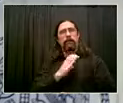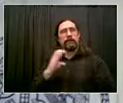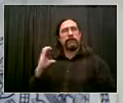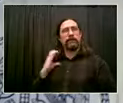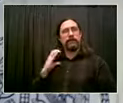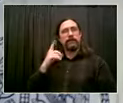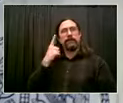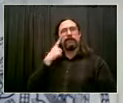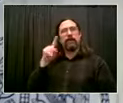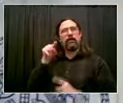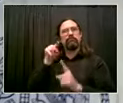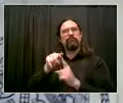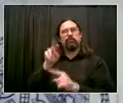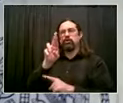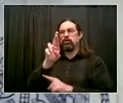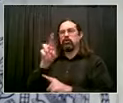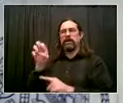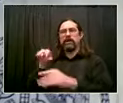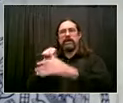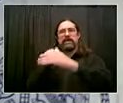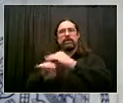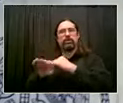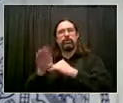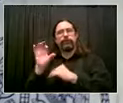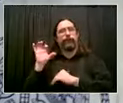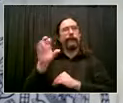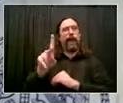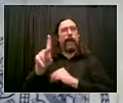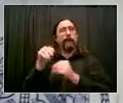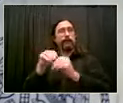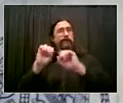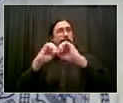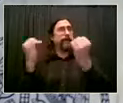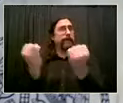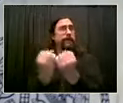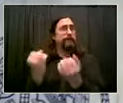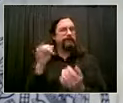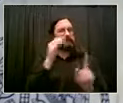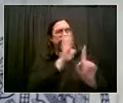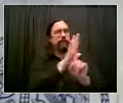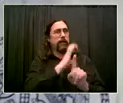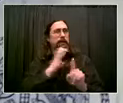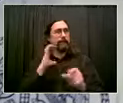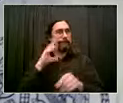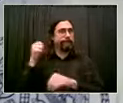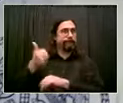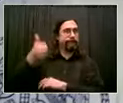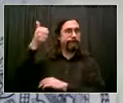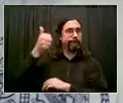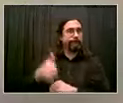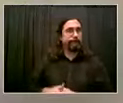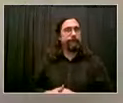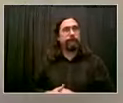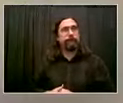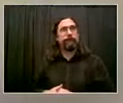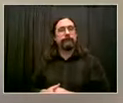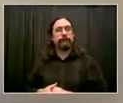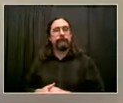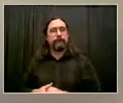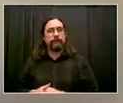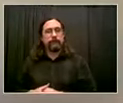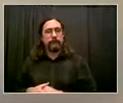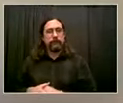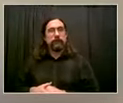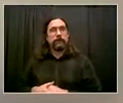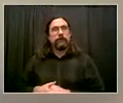Thank you, Mr. Mayor. I appreciate you having me here today. As I've been speaking today, first off, I want to say my heart goes out to the family